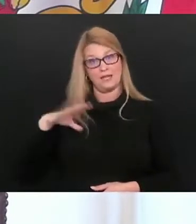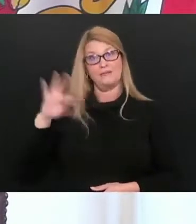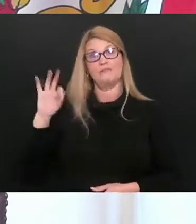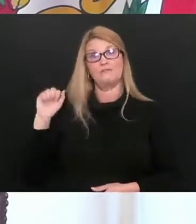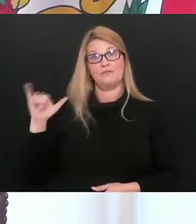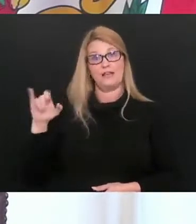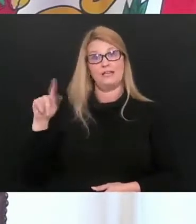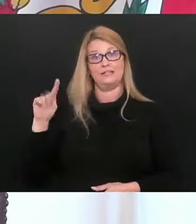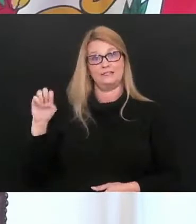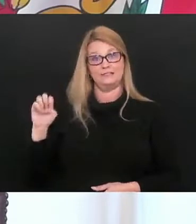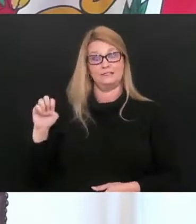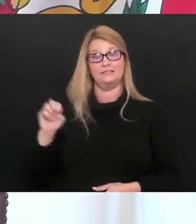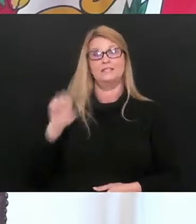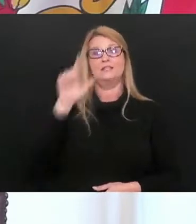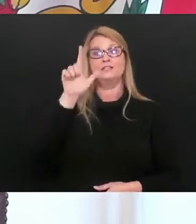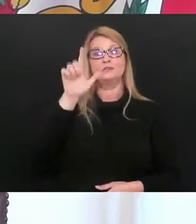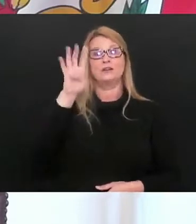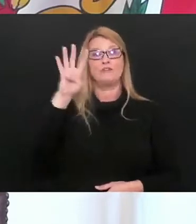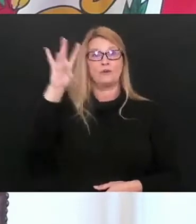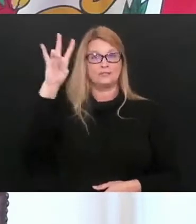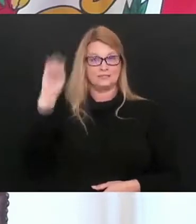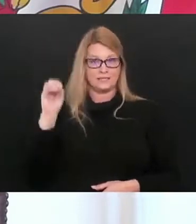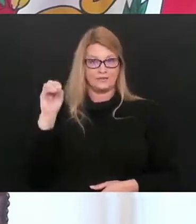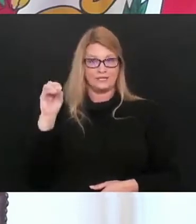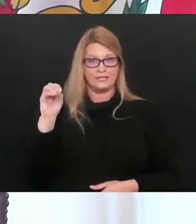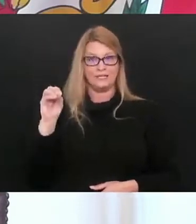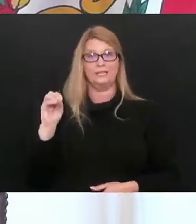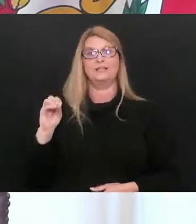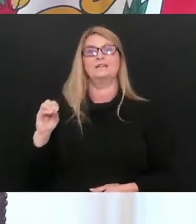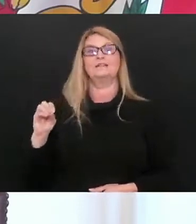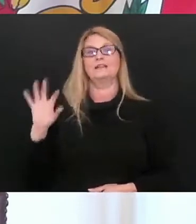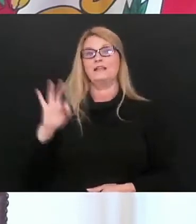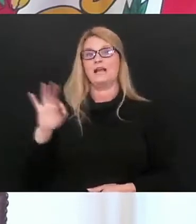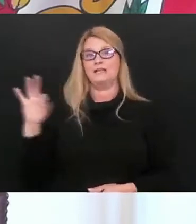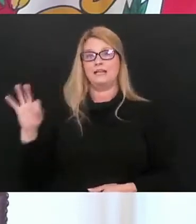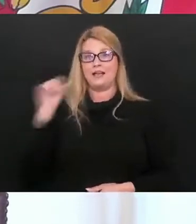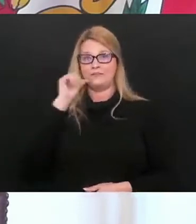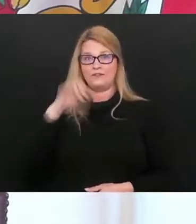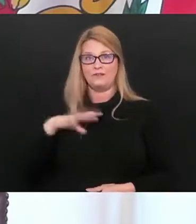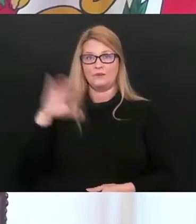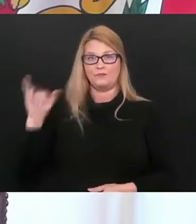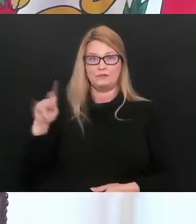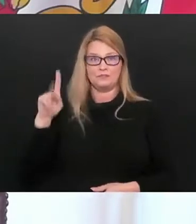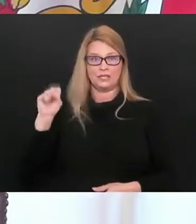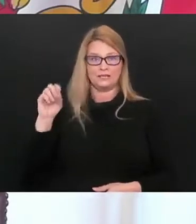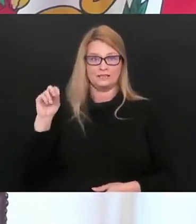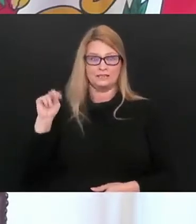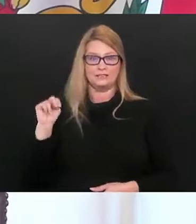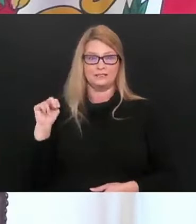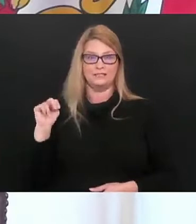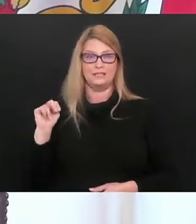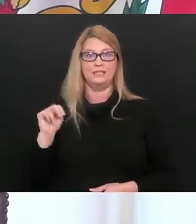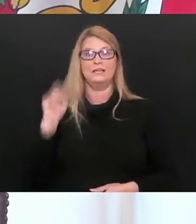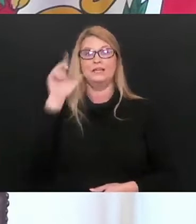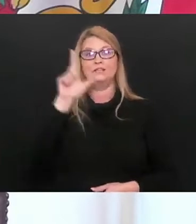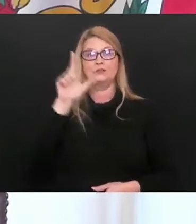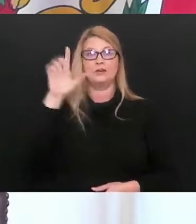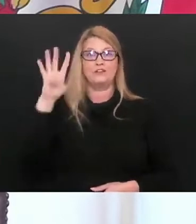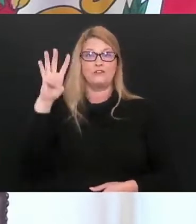County. Our 2,470th death is a 99-year-old female from Jackson County. Our 2